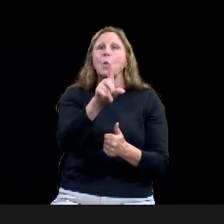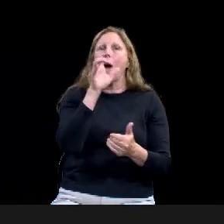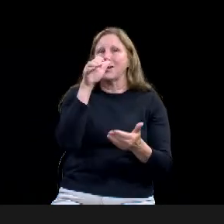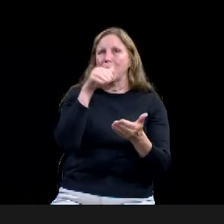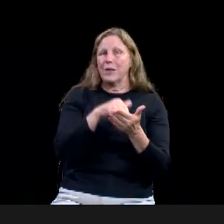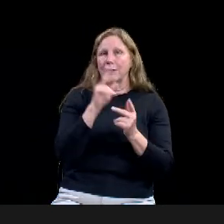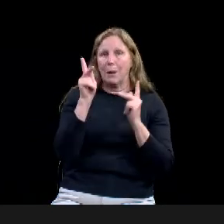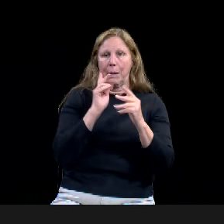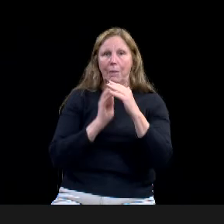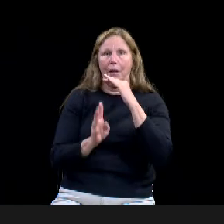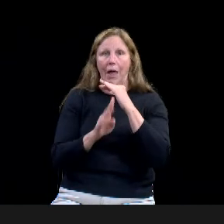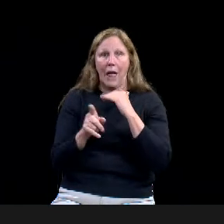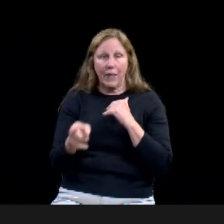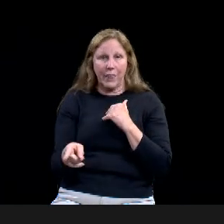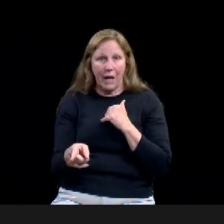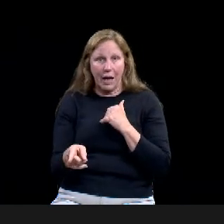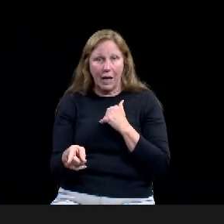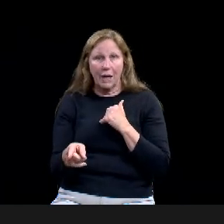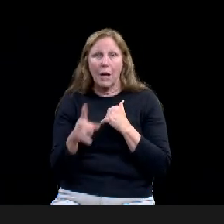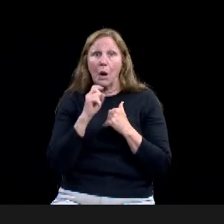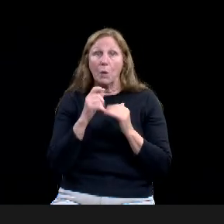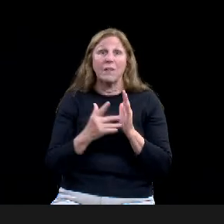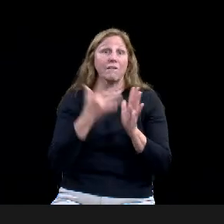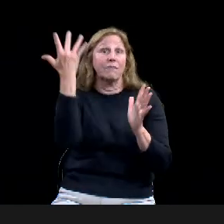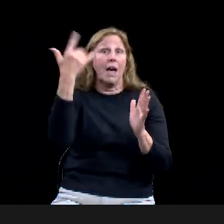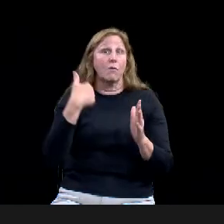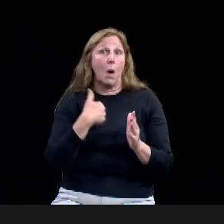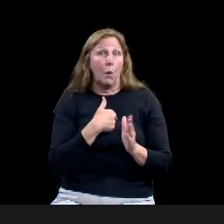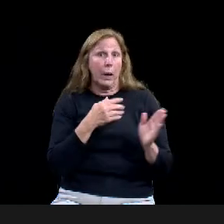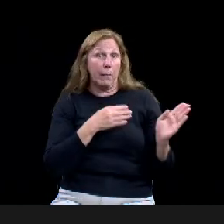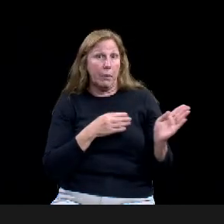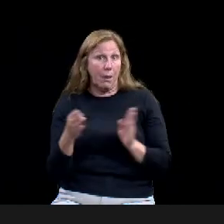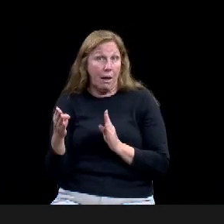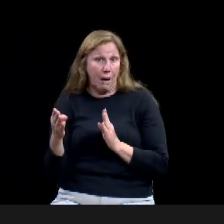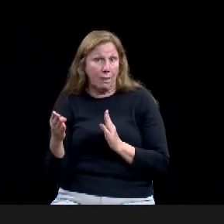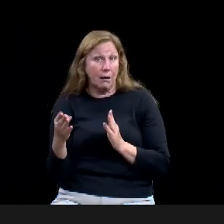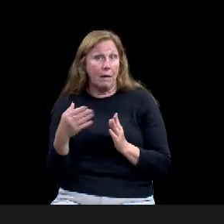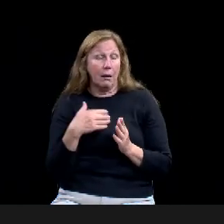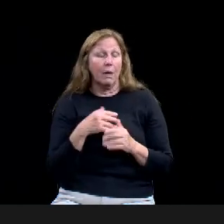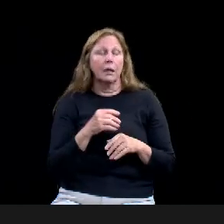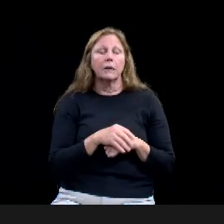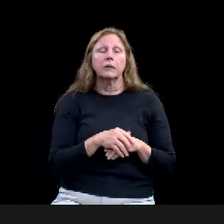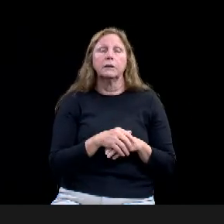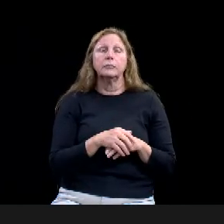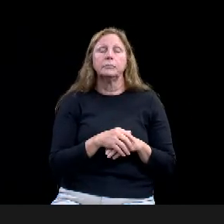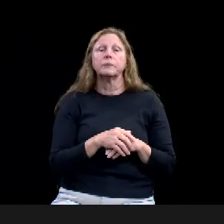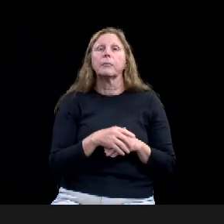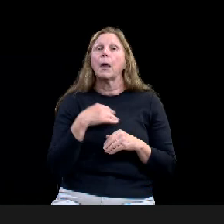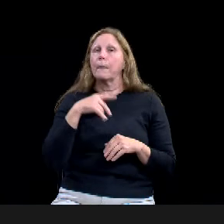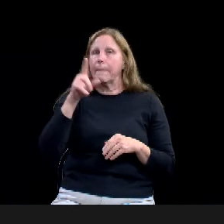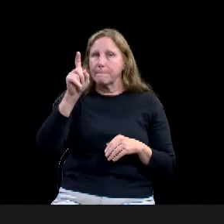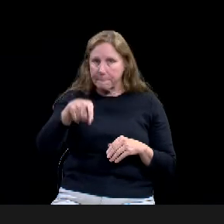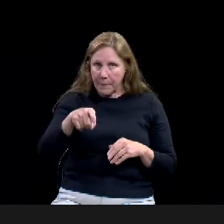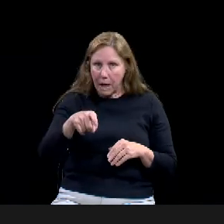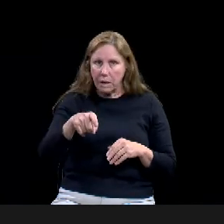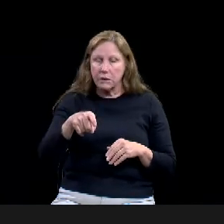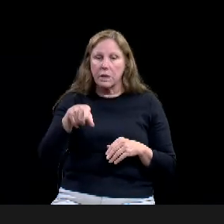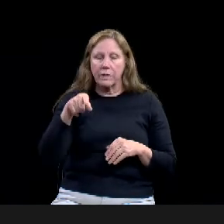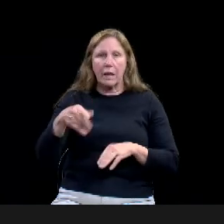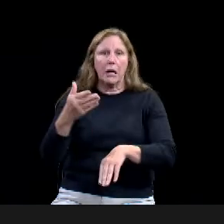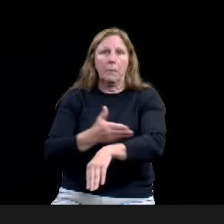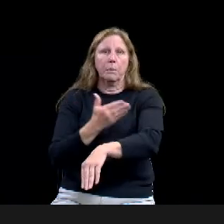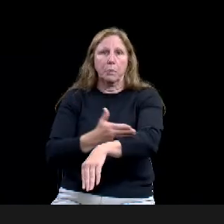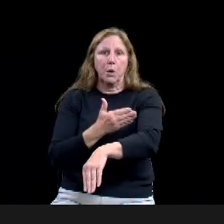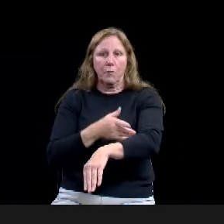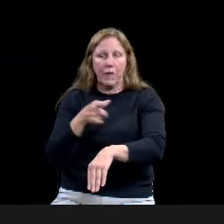we must modernize and update the exhibits with the dialogue about law enforcement and whatnot this year. It's very important that